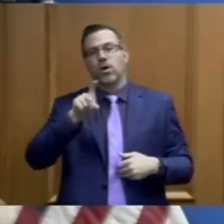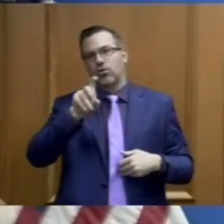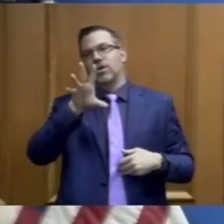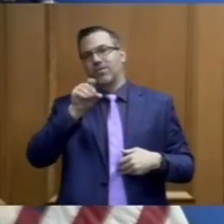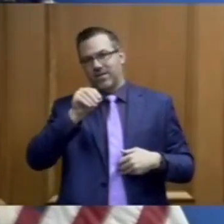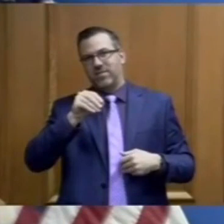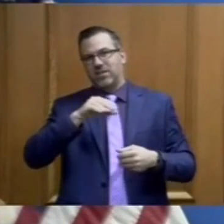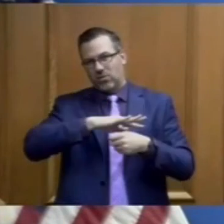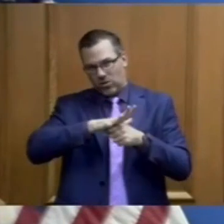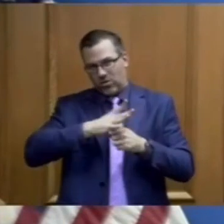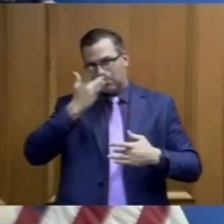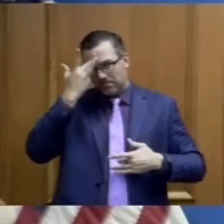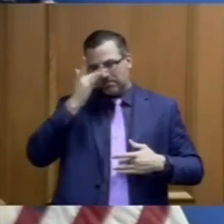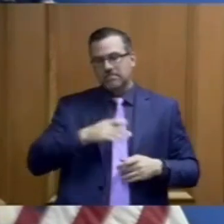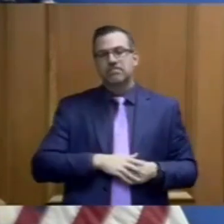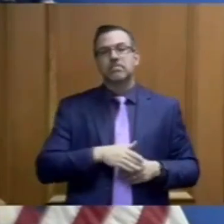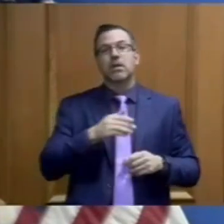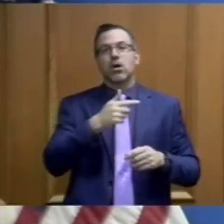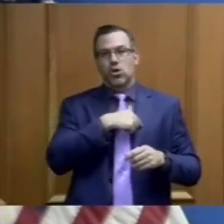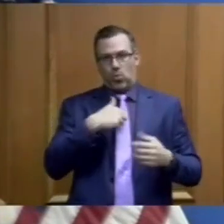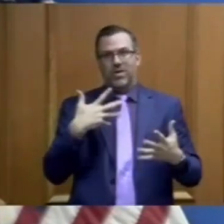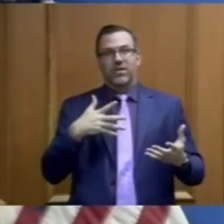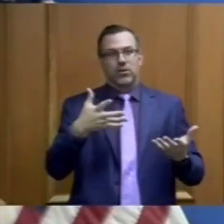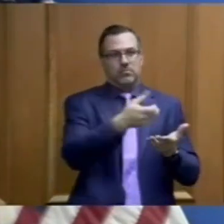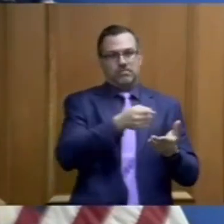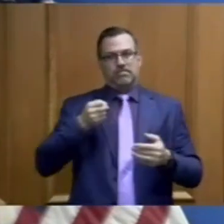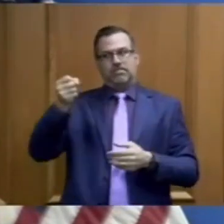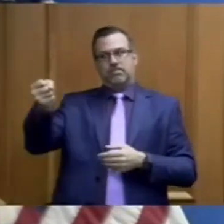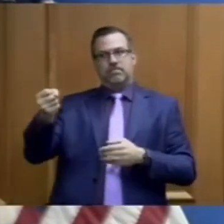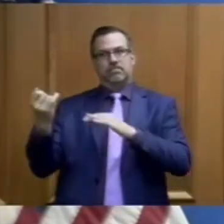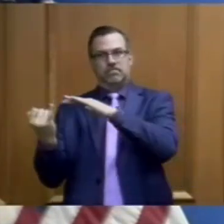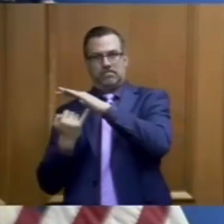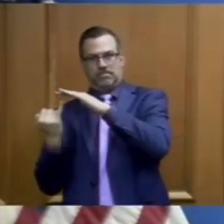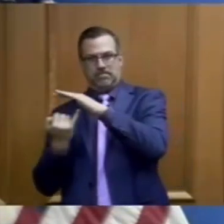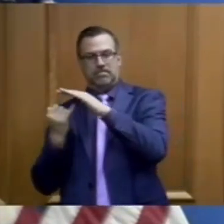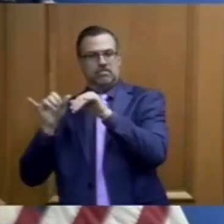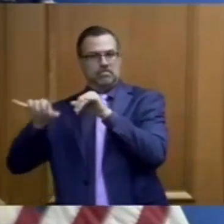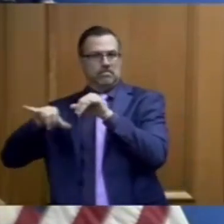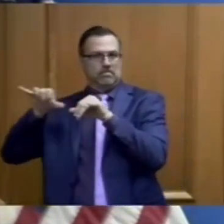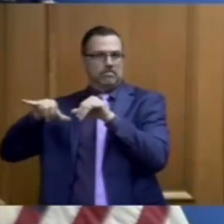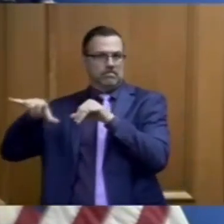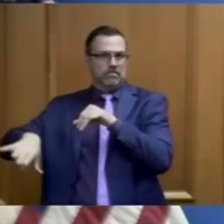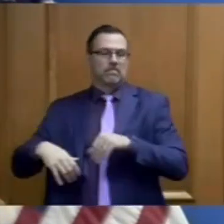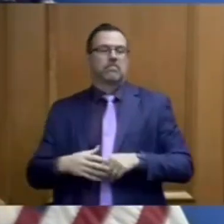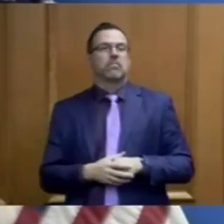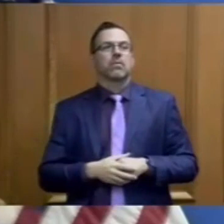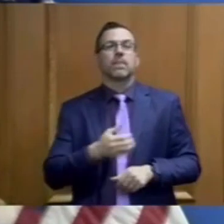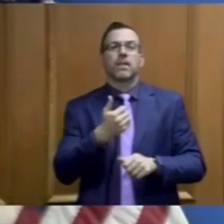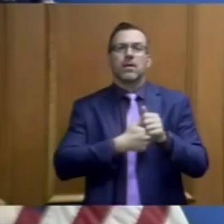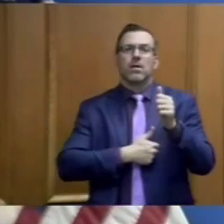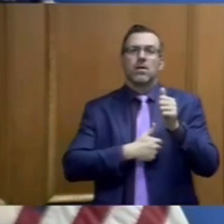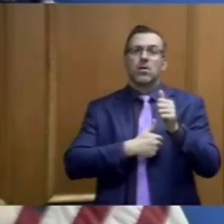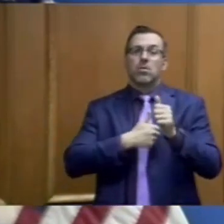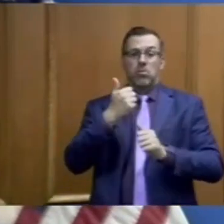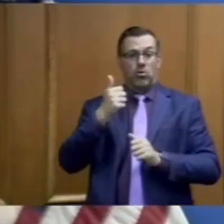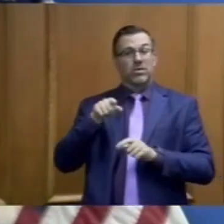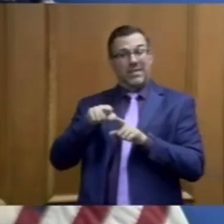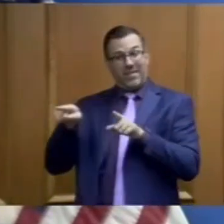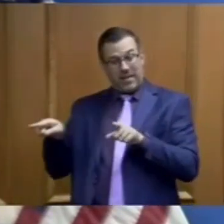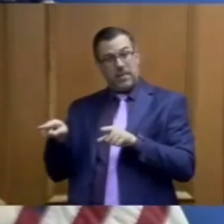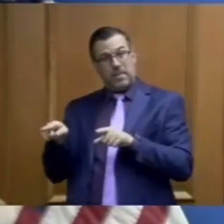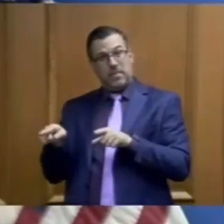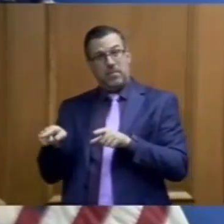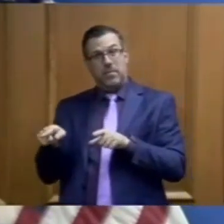and we have been isolated and have been isolated at the facility, the vast majority of those who tested positive